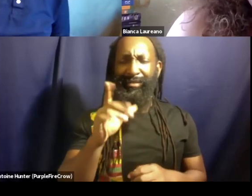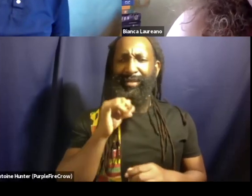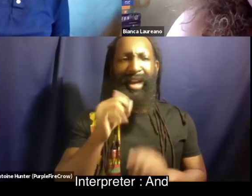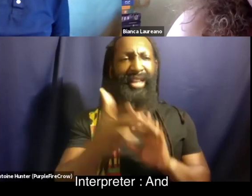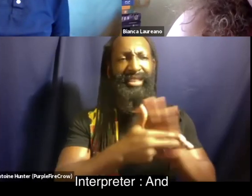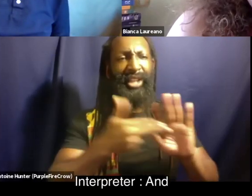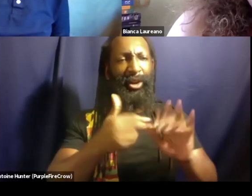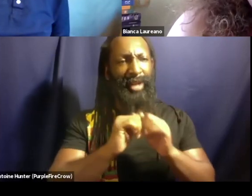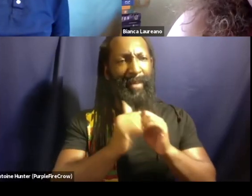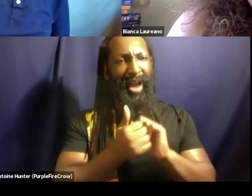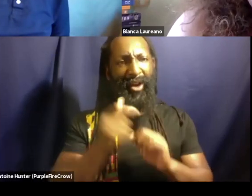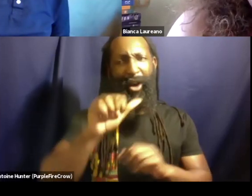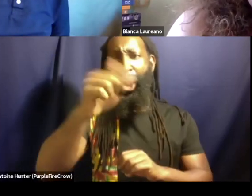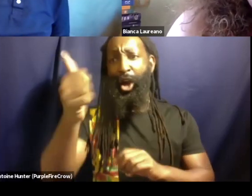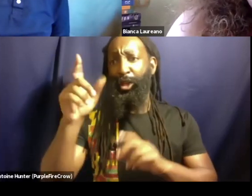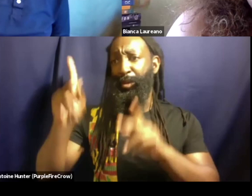and